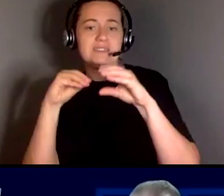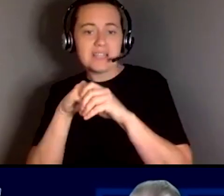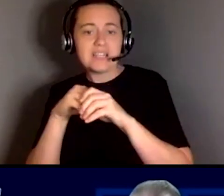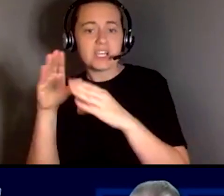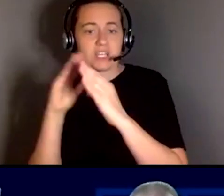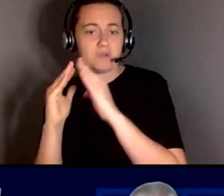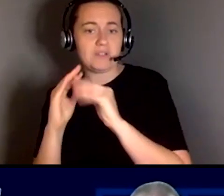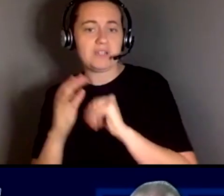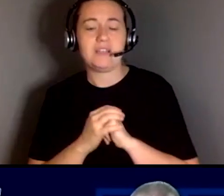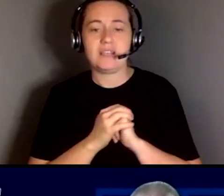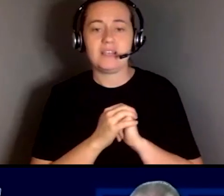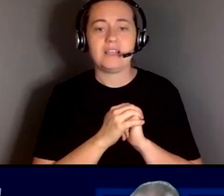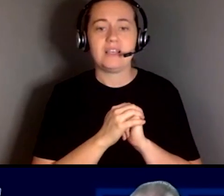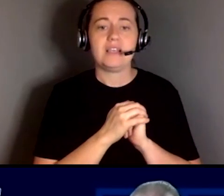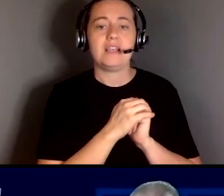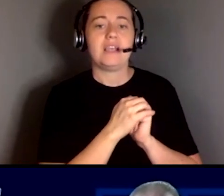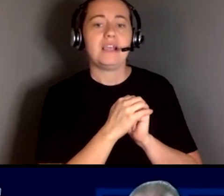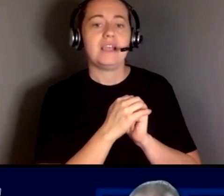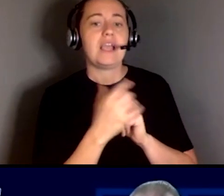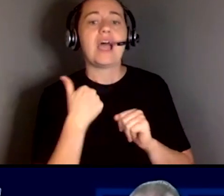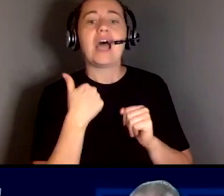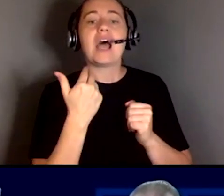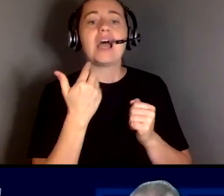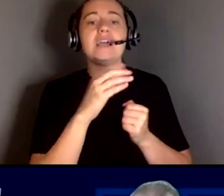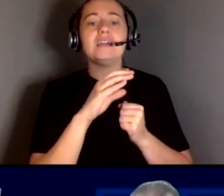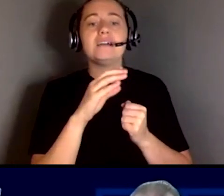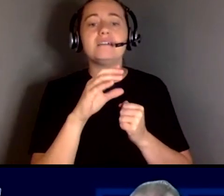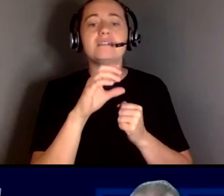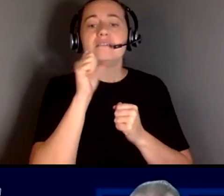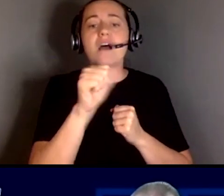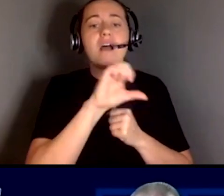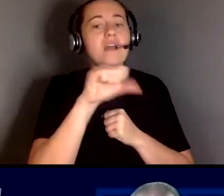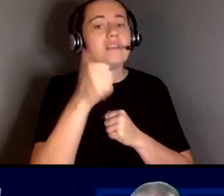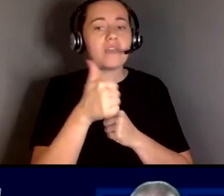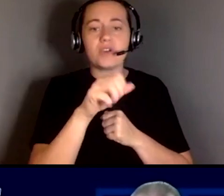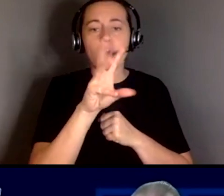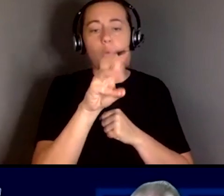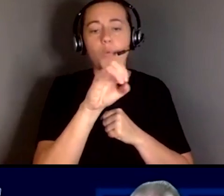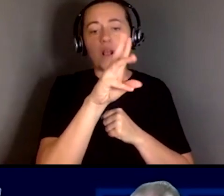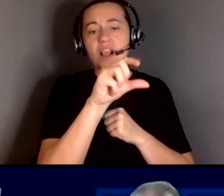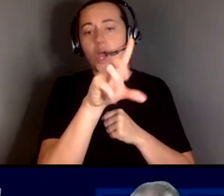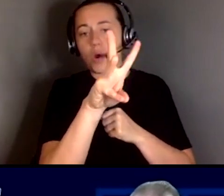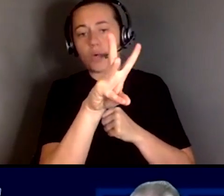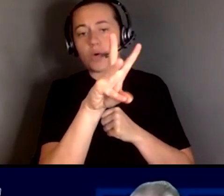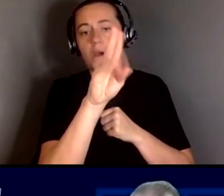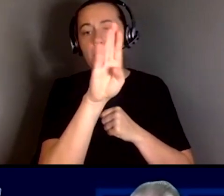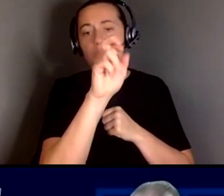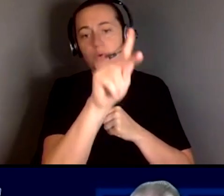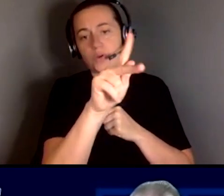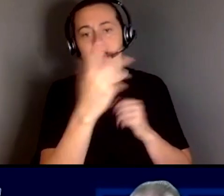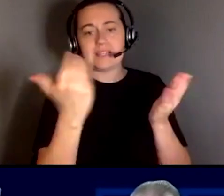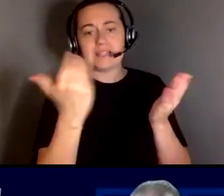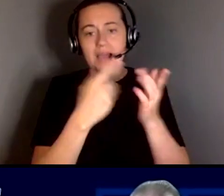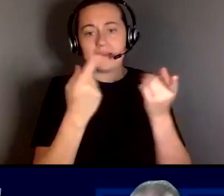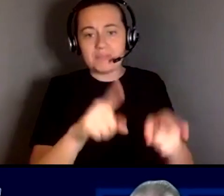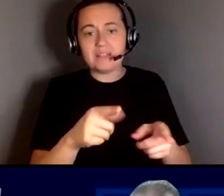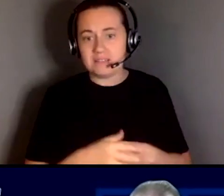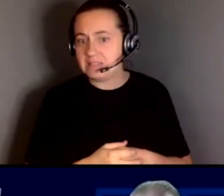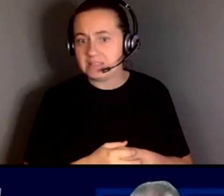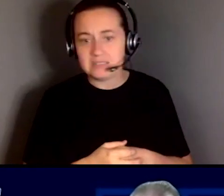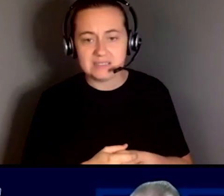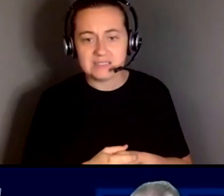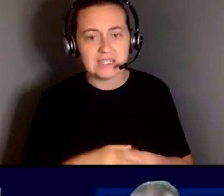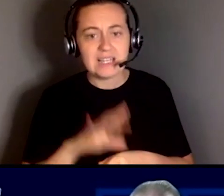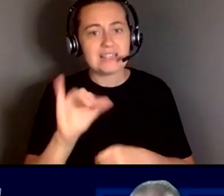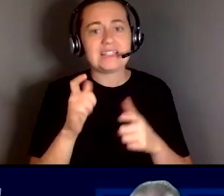Willowbrook to happen ever again. mean, there's a big push on that this year. our